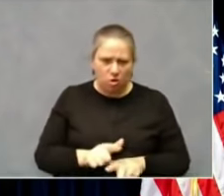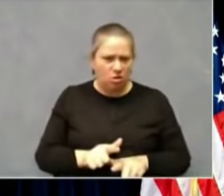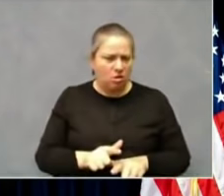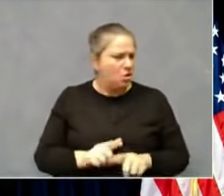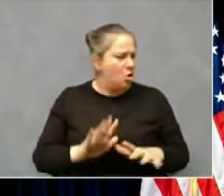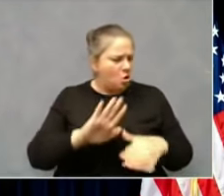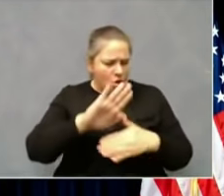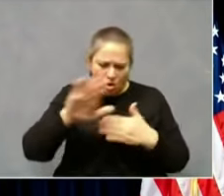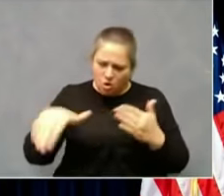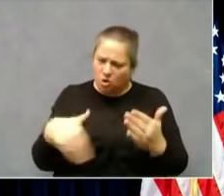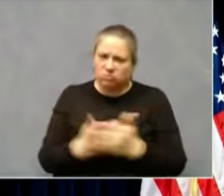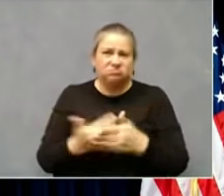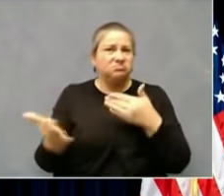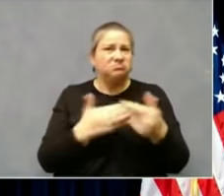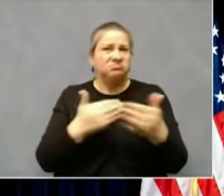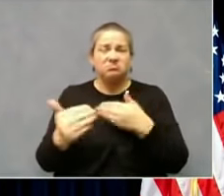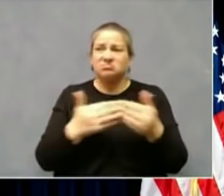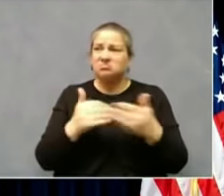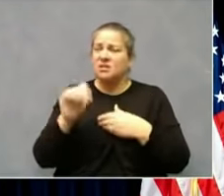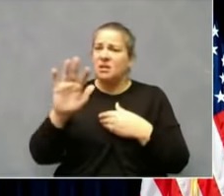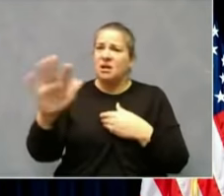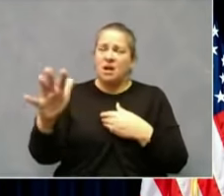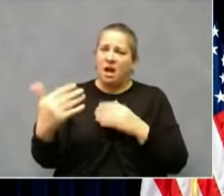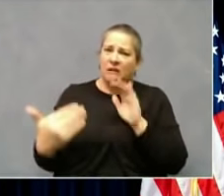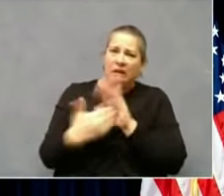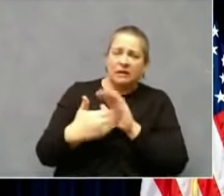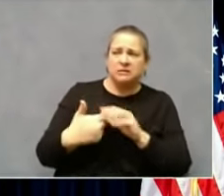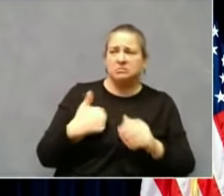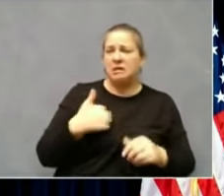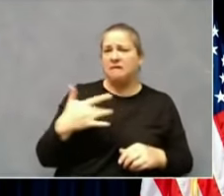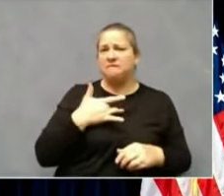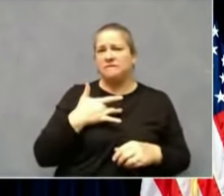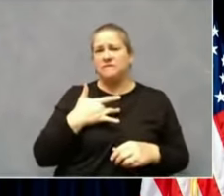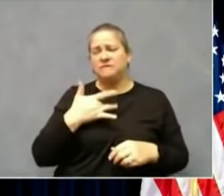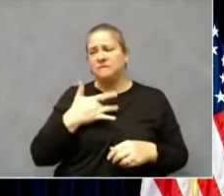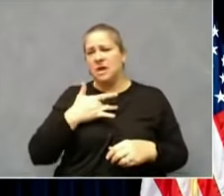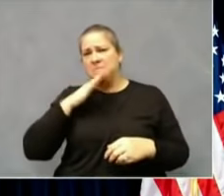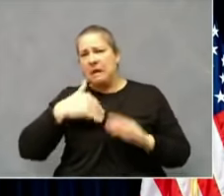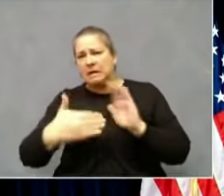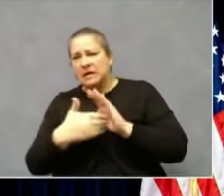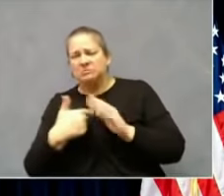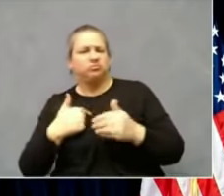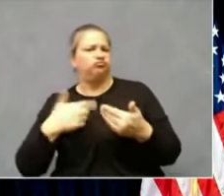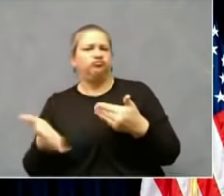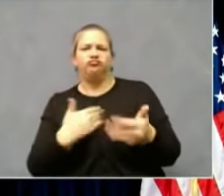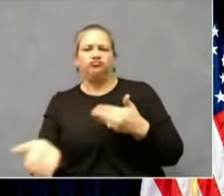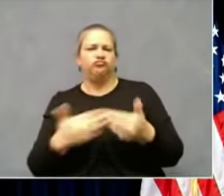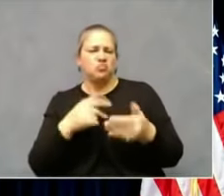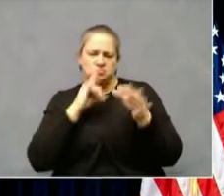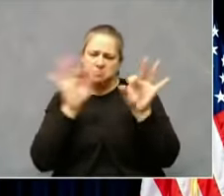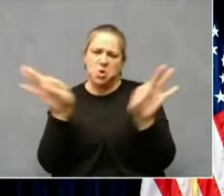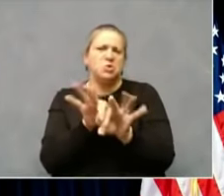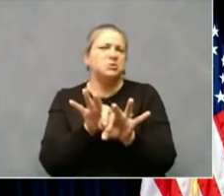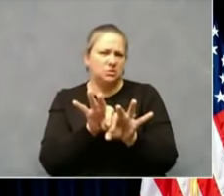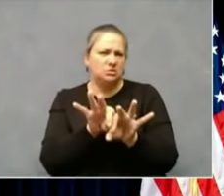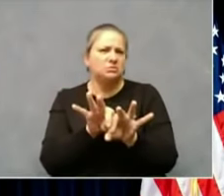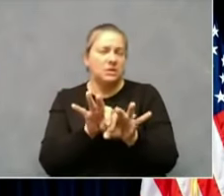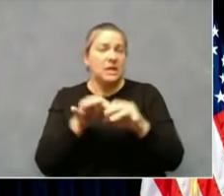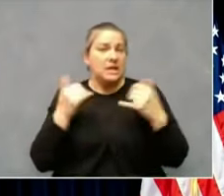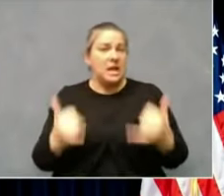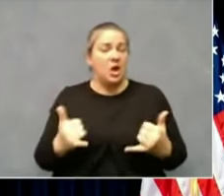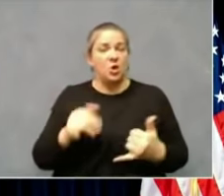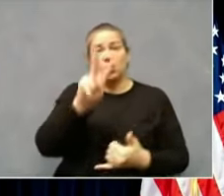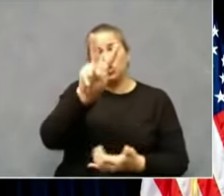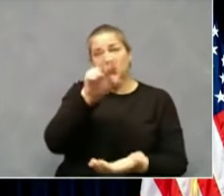It's just too important. Today we're reporting 2135 new cases